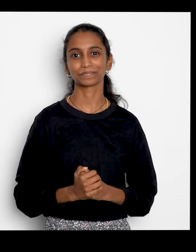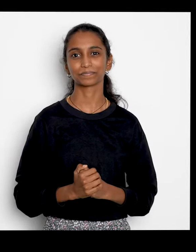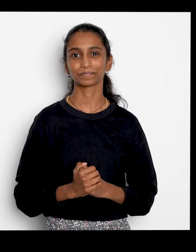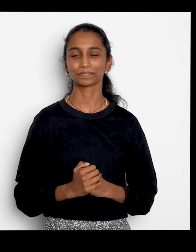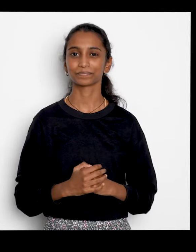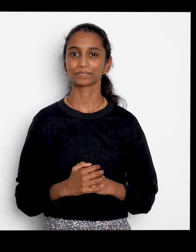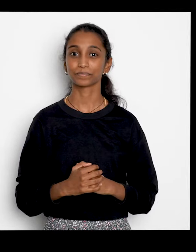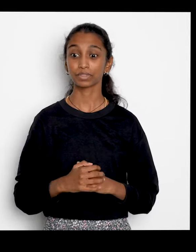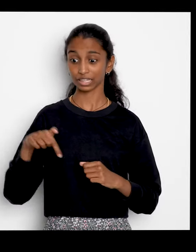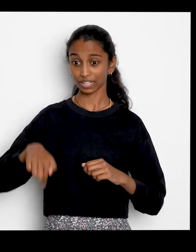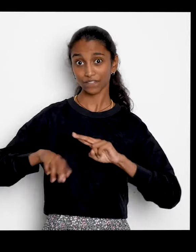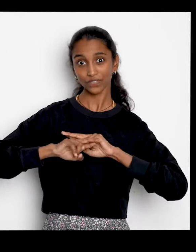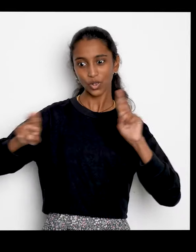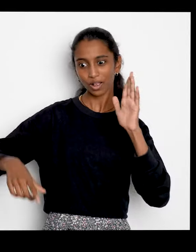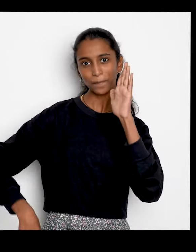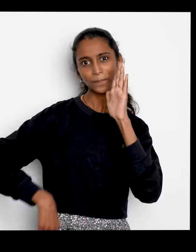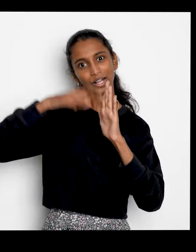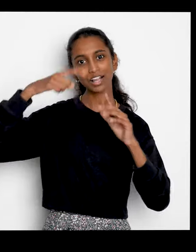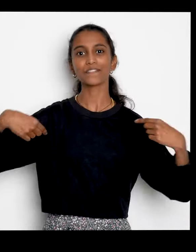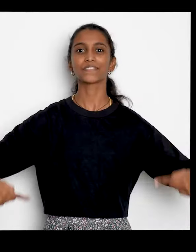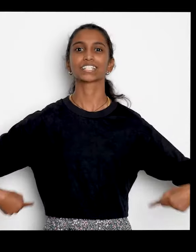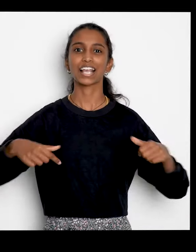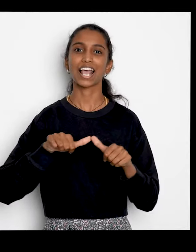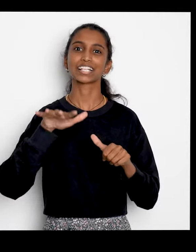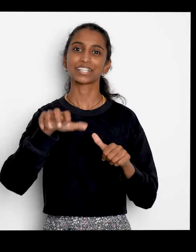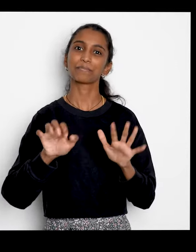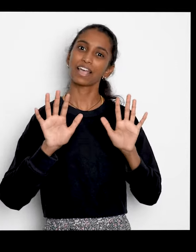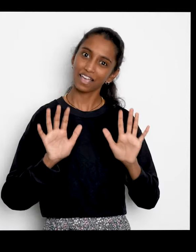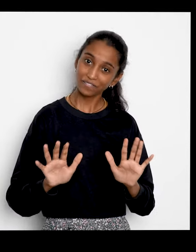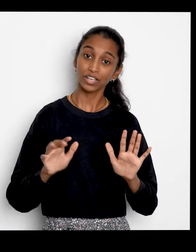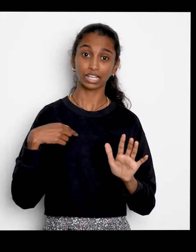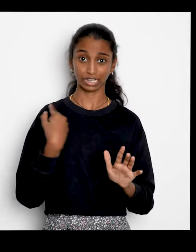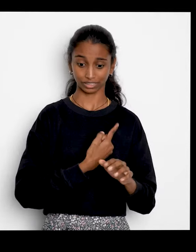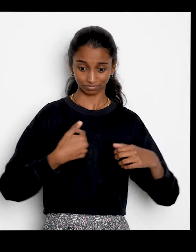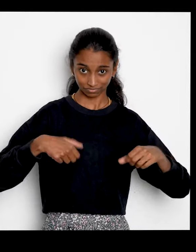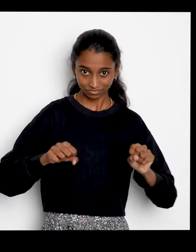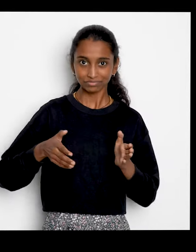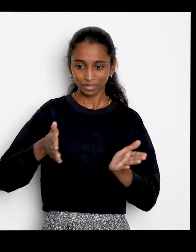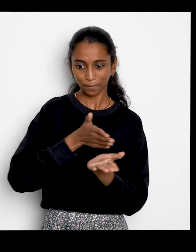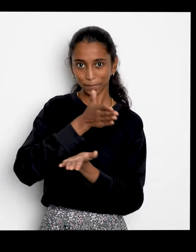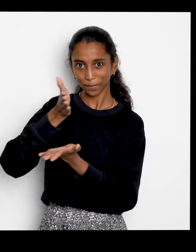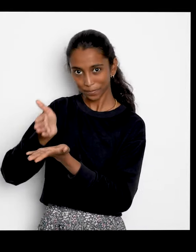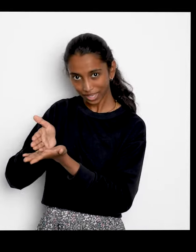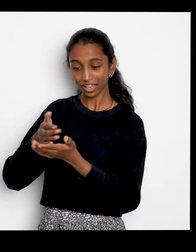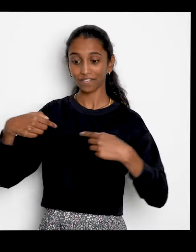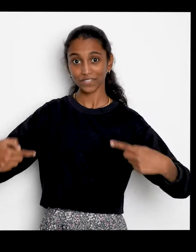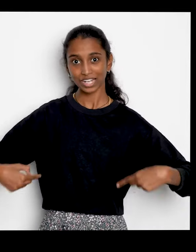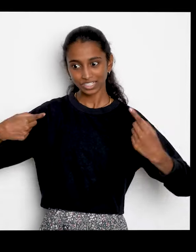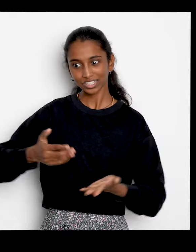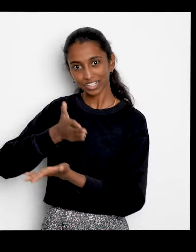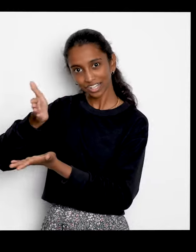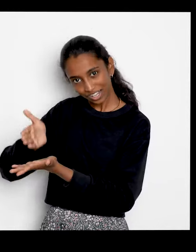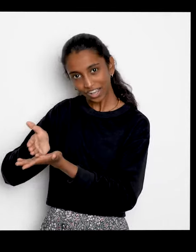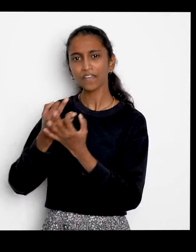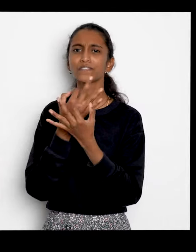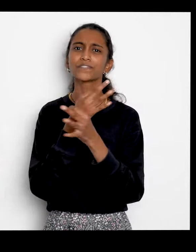The entire building is wheelchair accessible. We offer reserved parking as well as wheelchair on-site, available for free